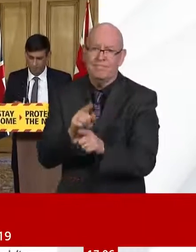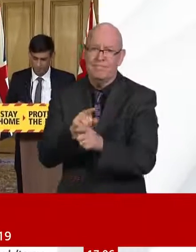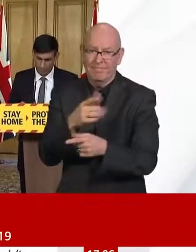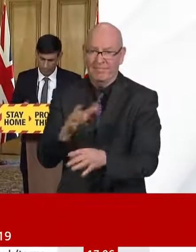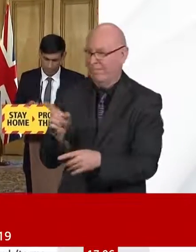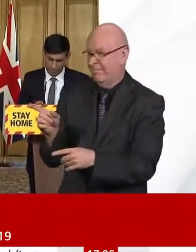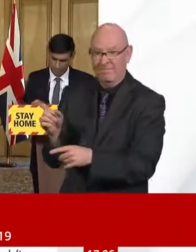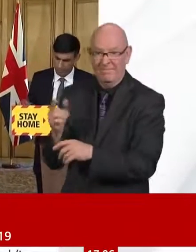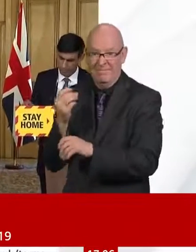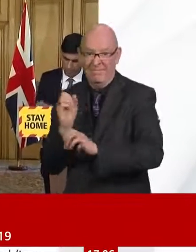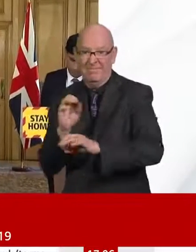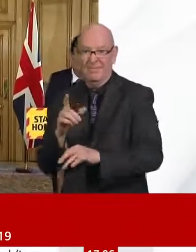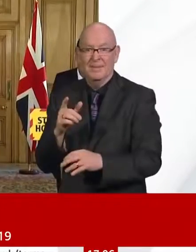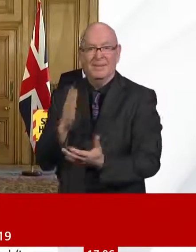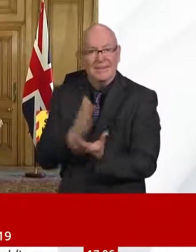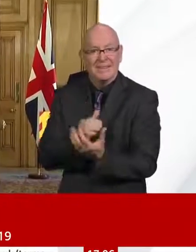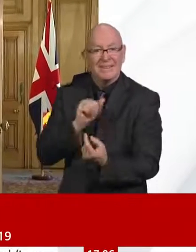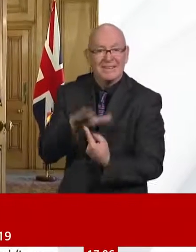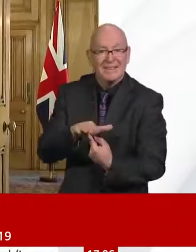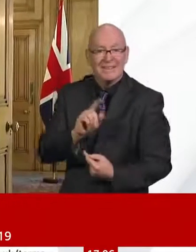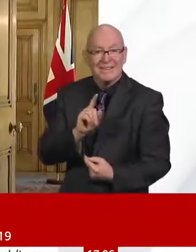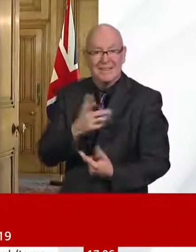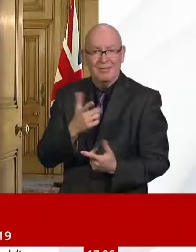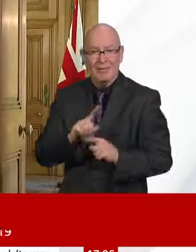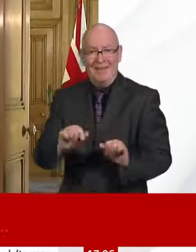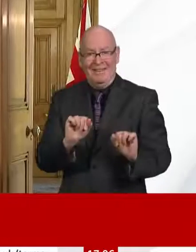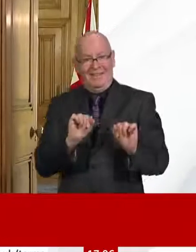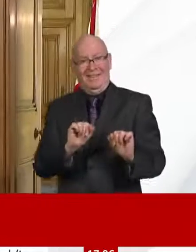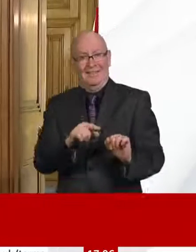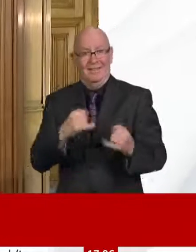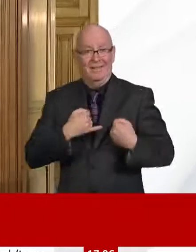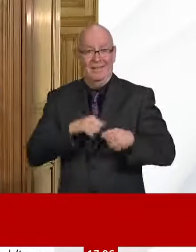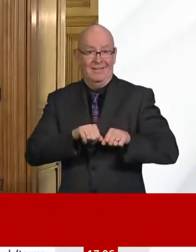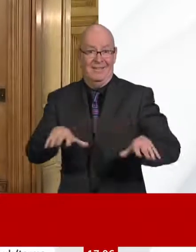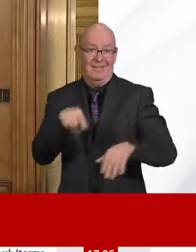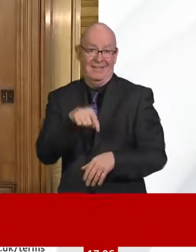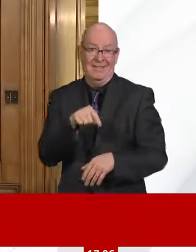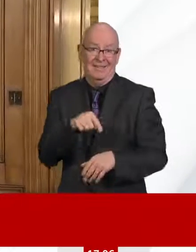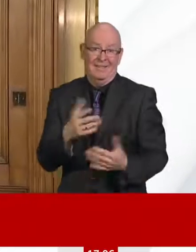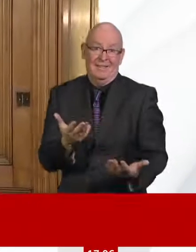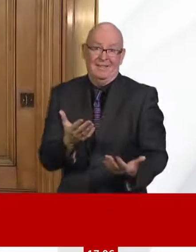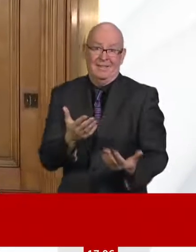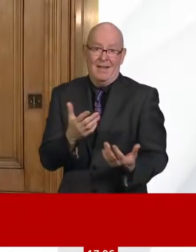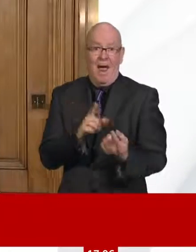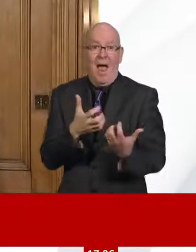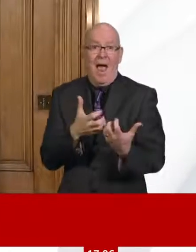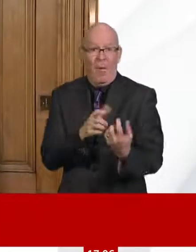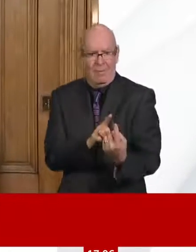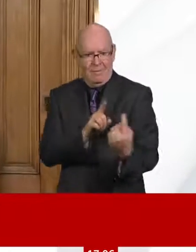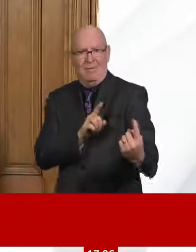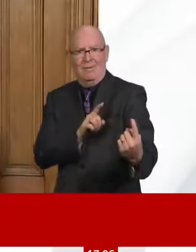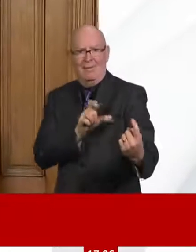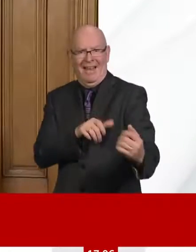the transmission from one person to another is reduced. So over time, we will start to see a reduction in the number of